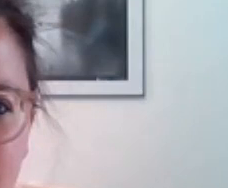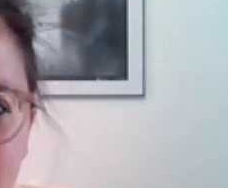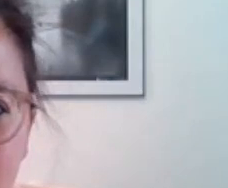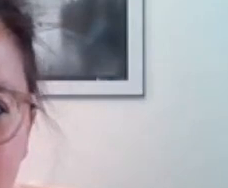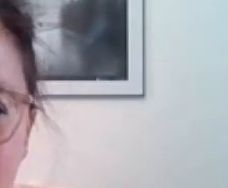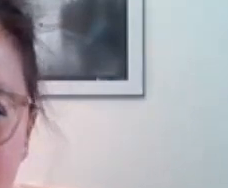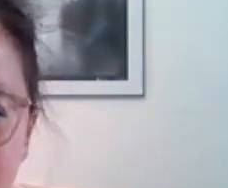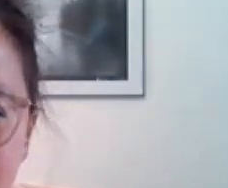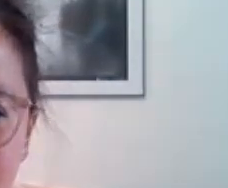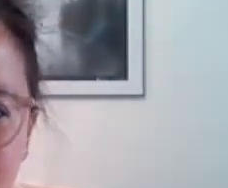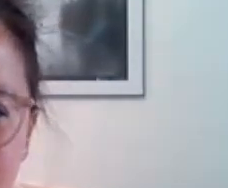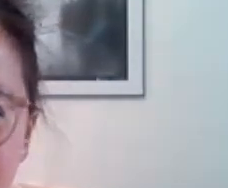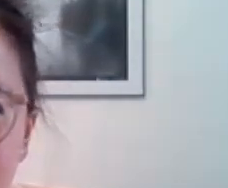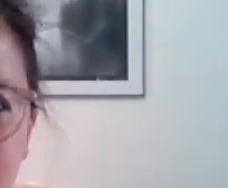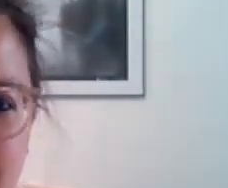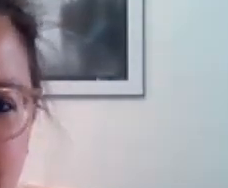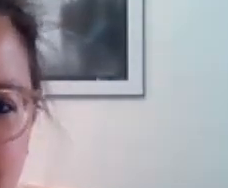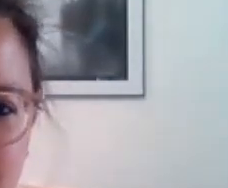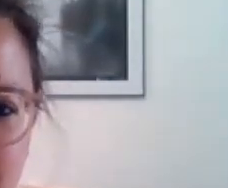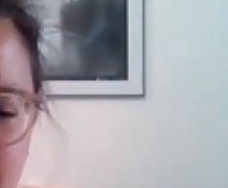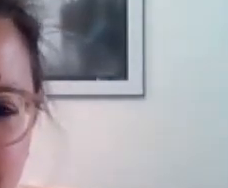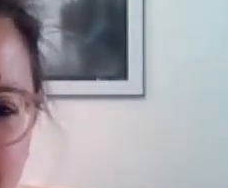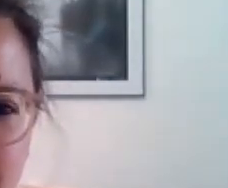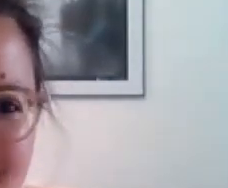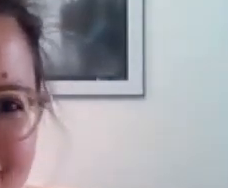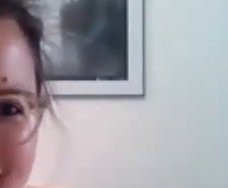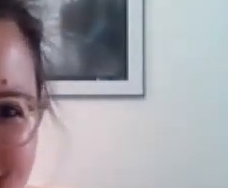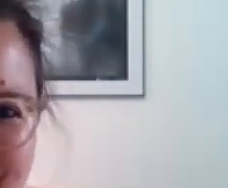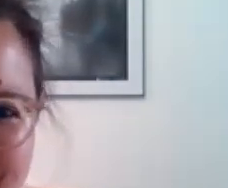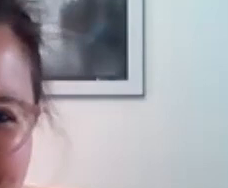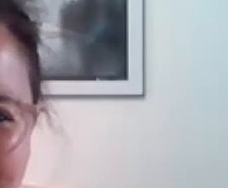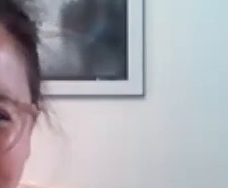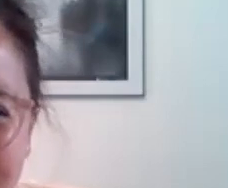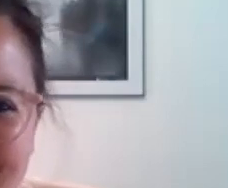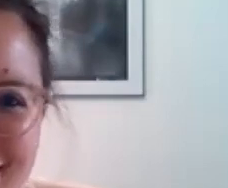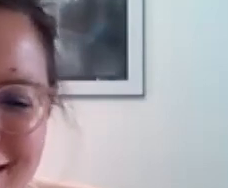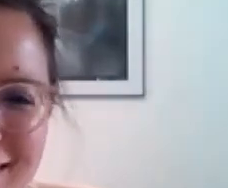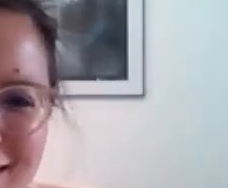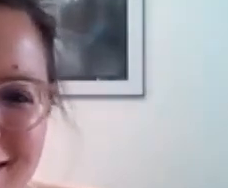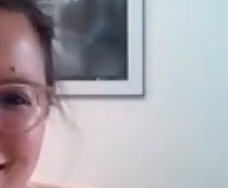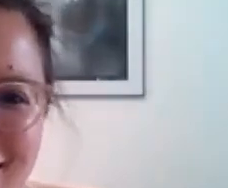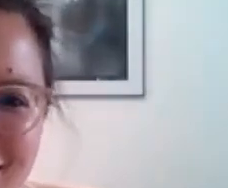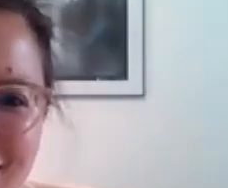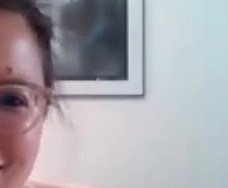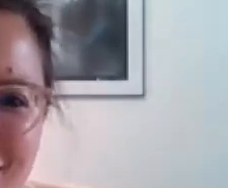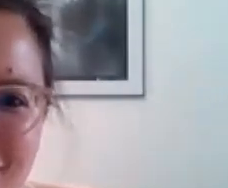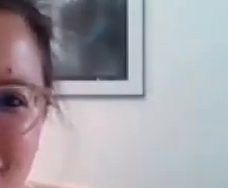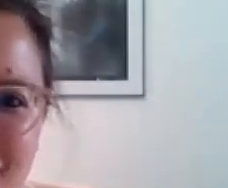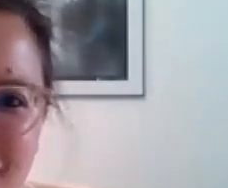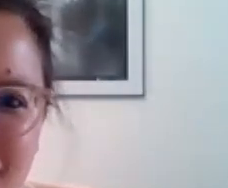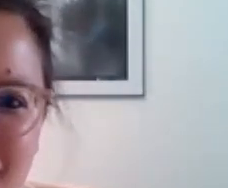no worries. No worries. This can happen. Look, we're here for digital inclusion and we need good connectivity. excluded me.